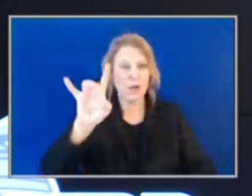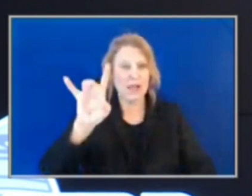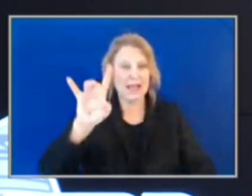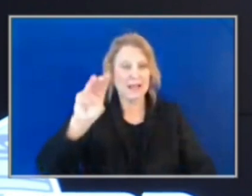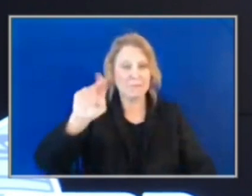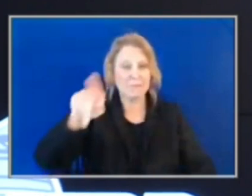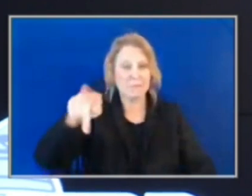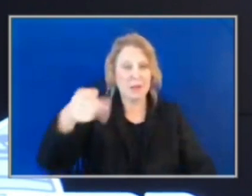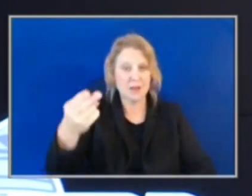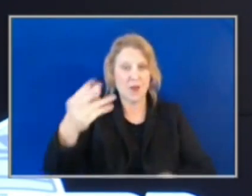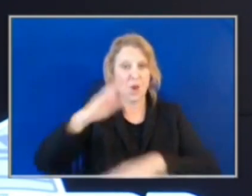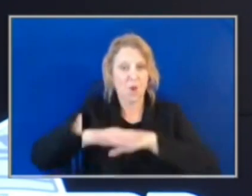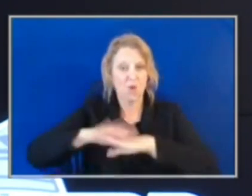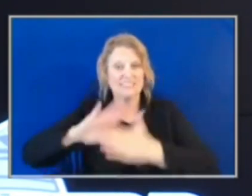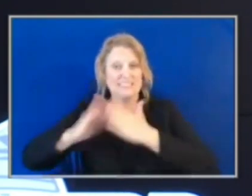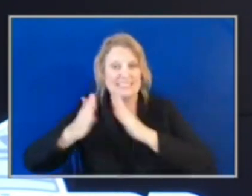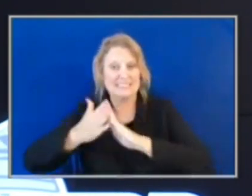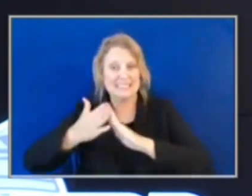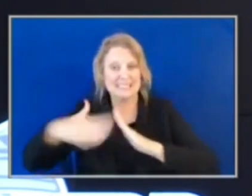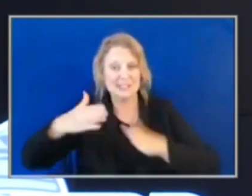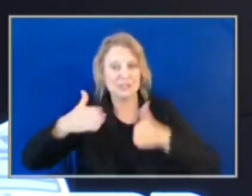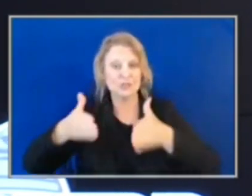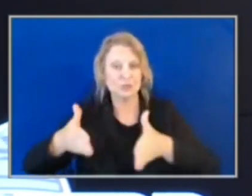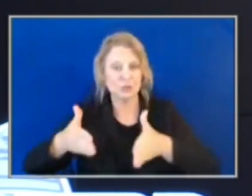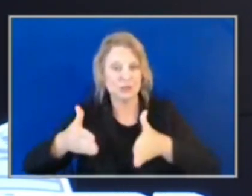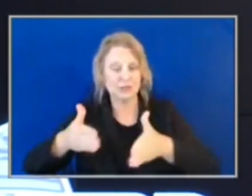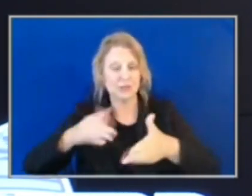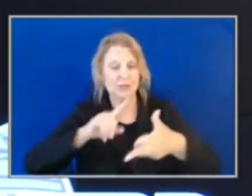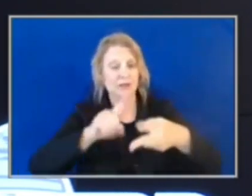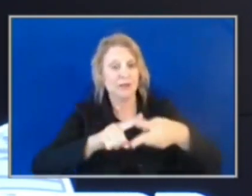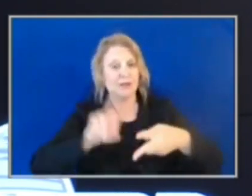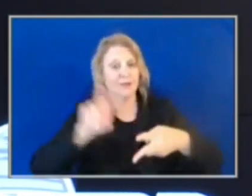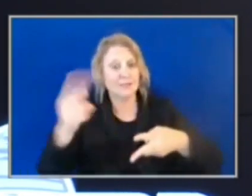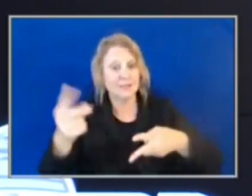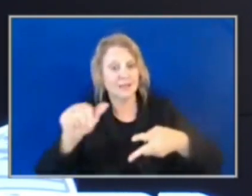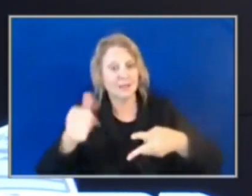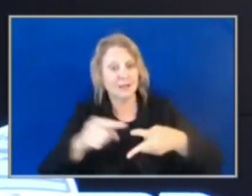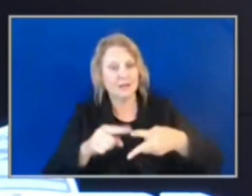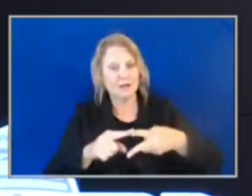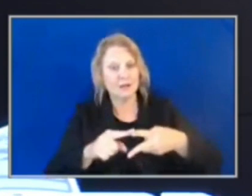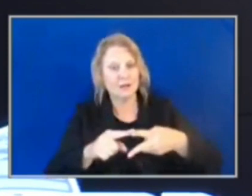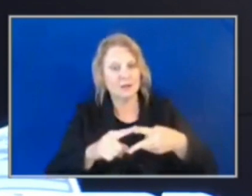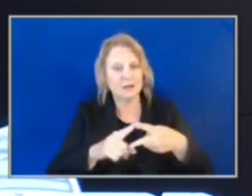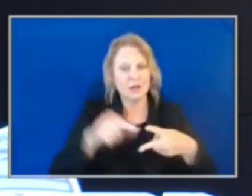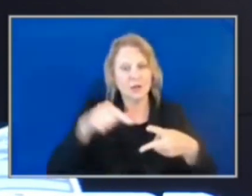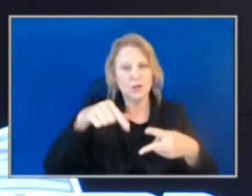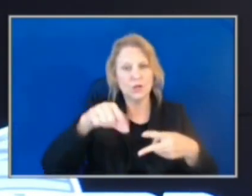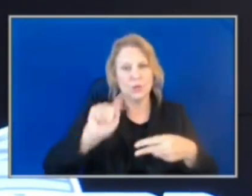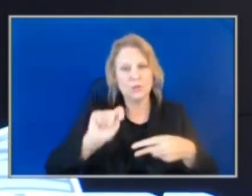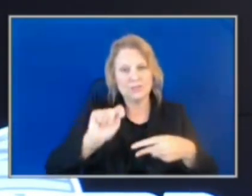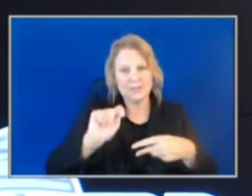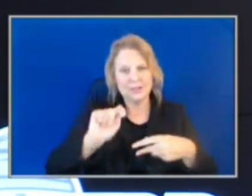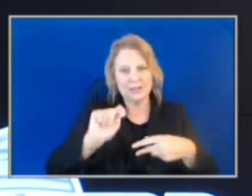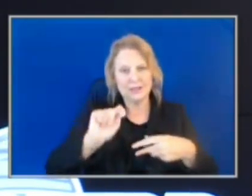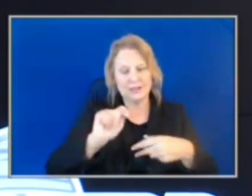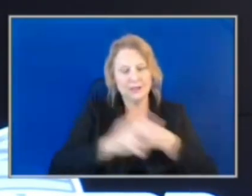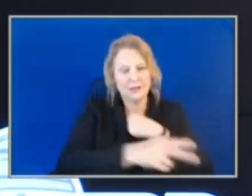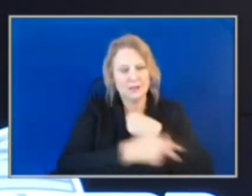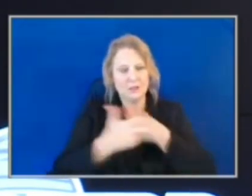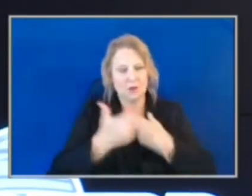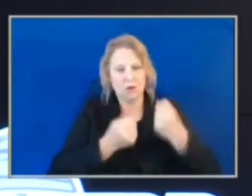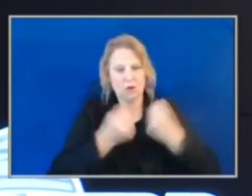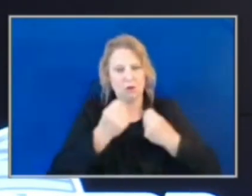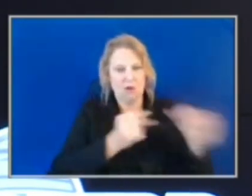streets. Another time, he stole an auto at a QT gas station and was observed on video, on camera getting in and out of the vehicle.